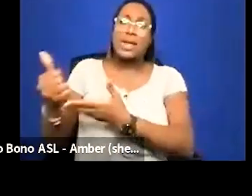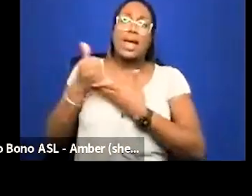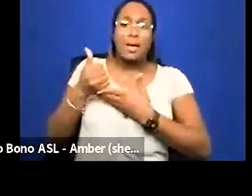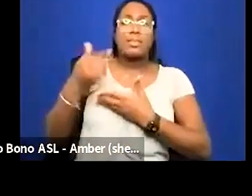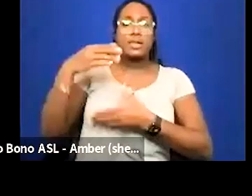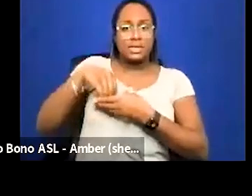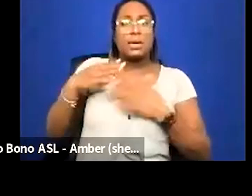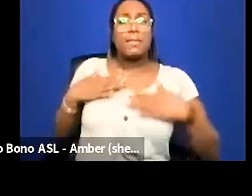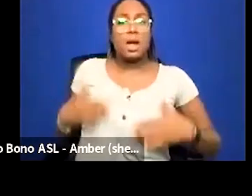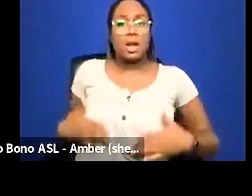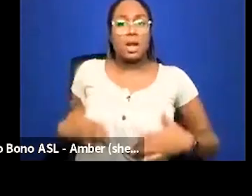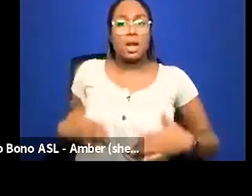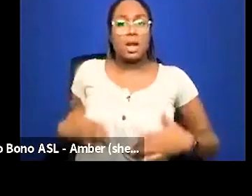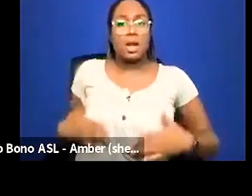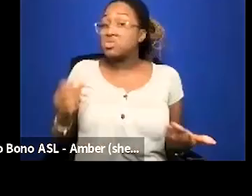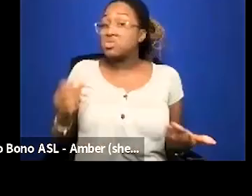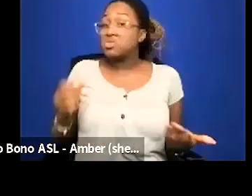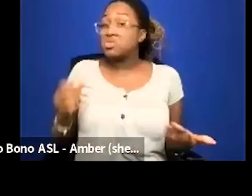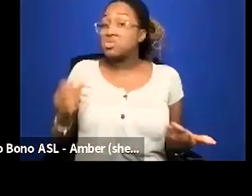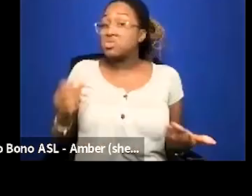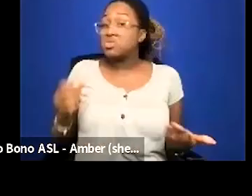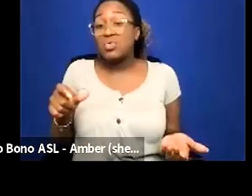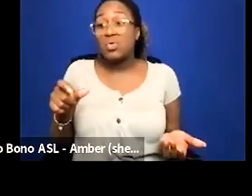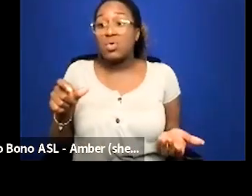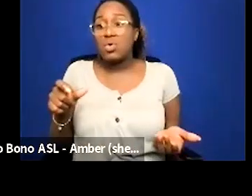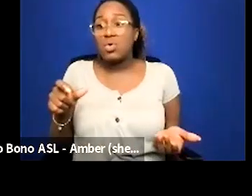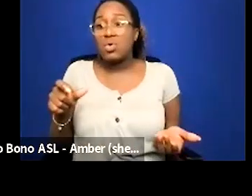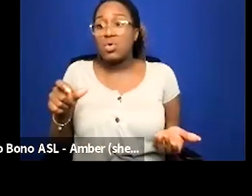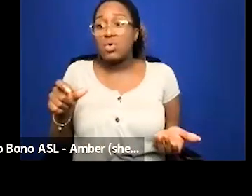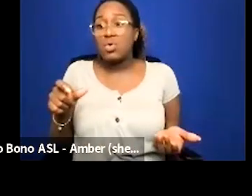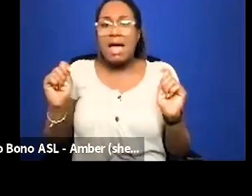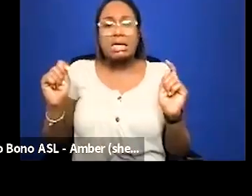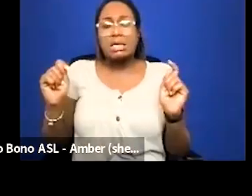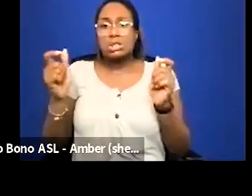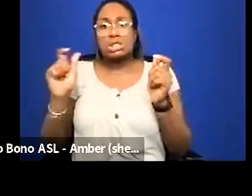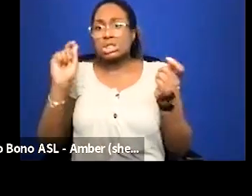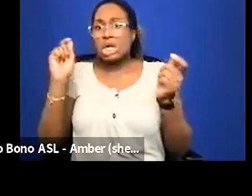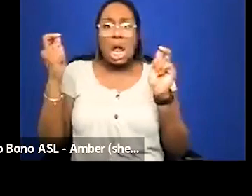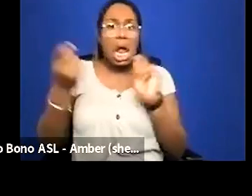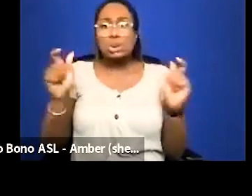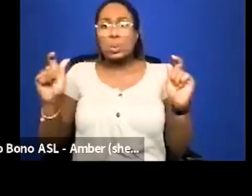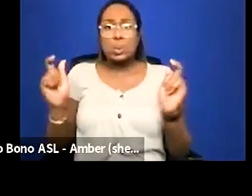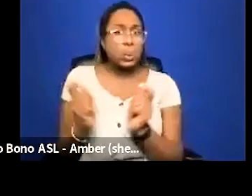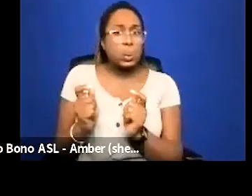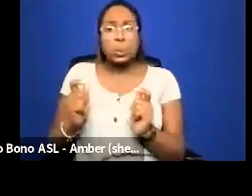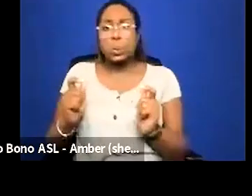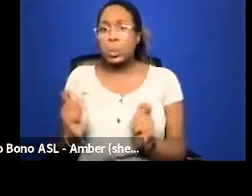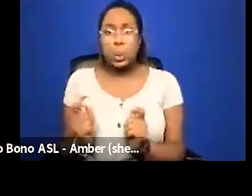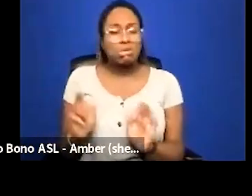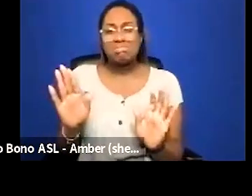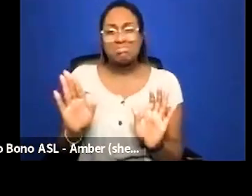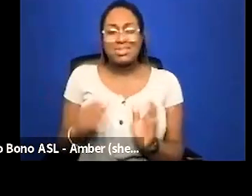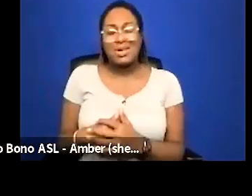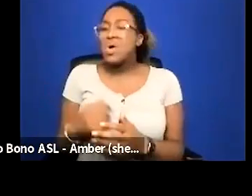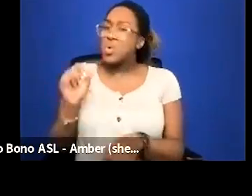um that we don't have to resort to trying to change or you know shrink or do anything um that we can work to feel